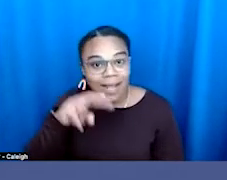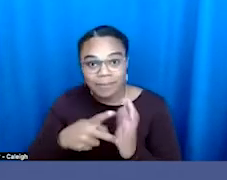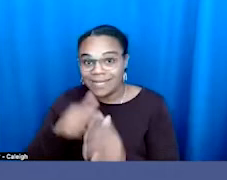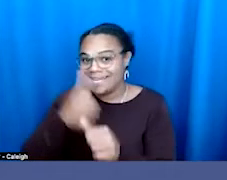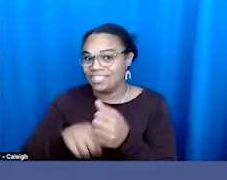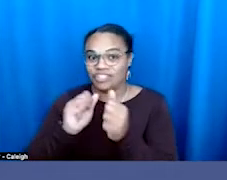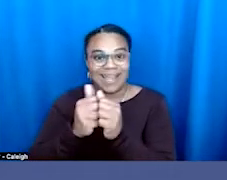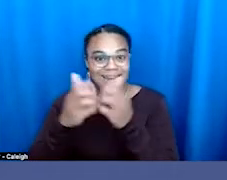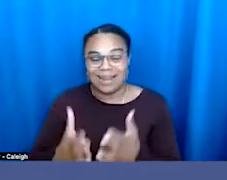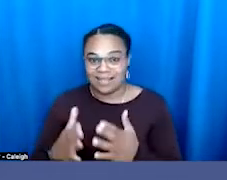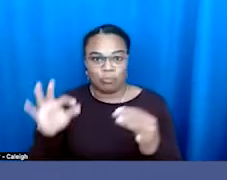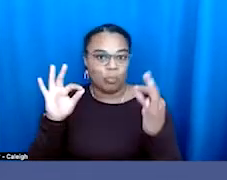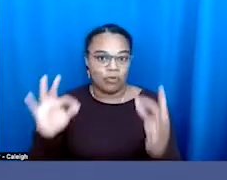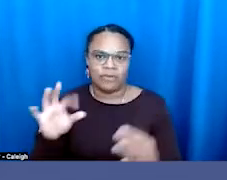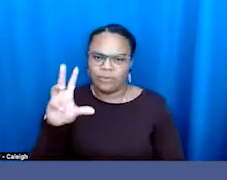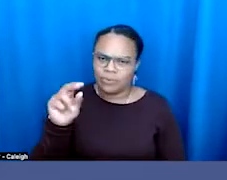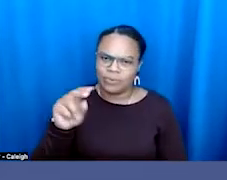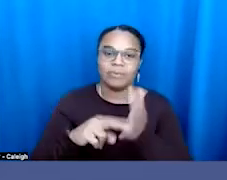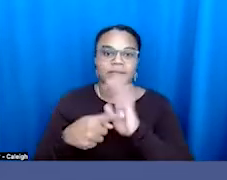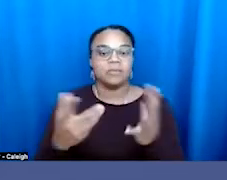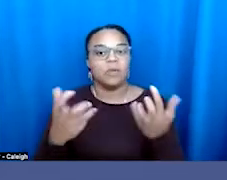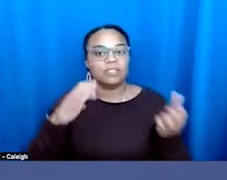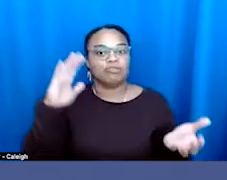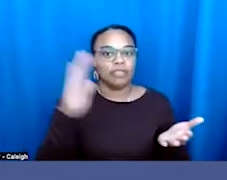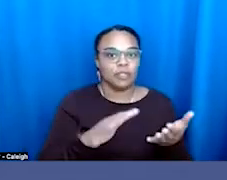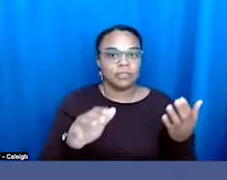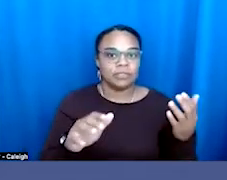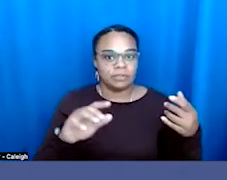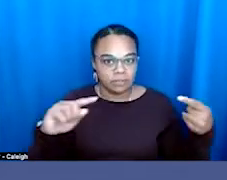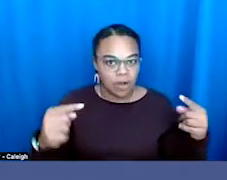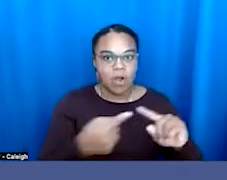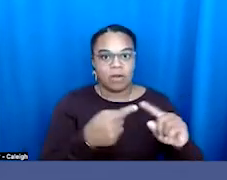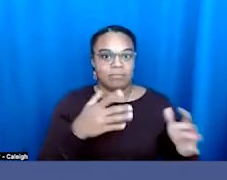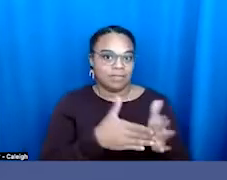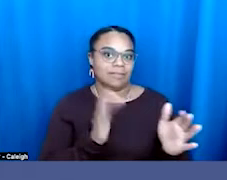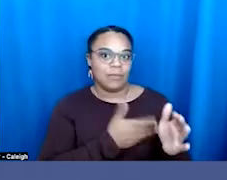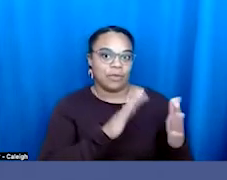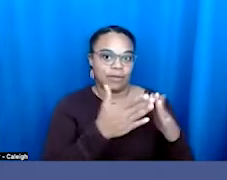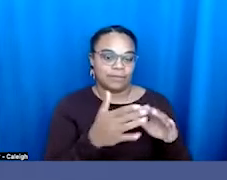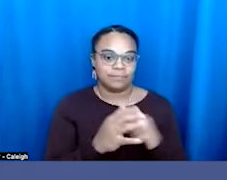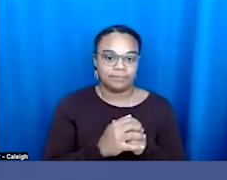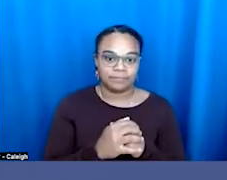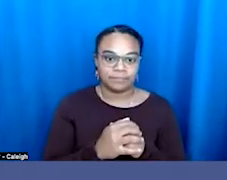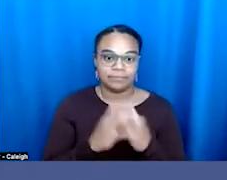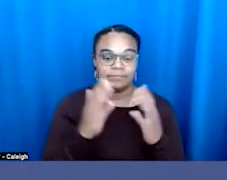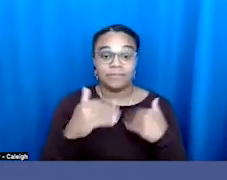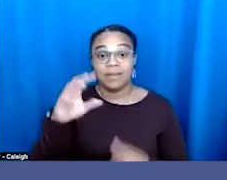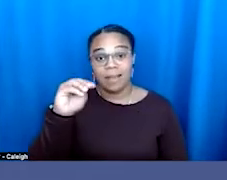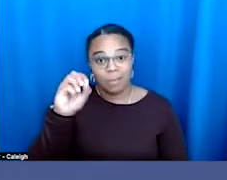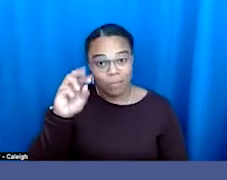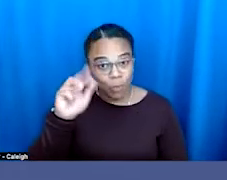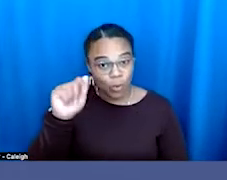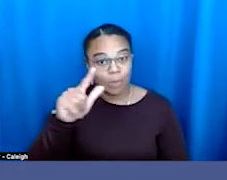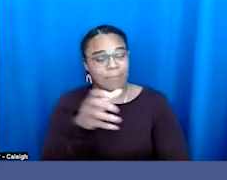about harm reduction and protecting our community. And then moral power. We've always used moral power to